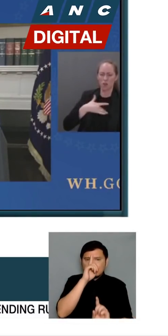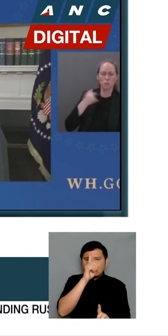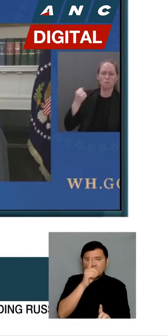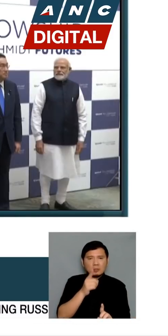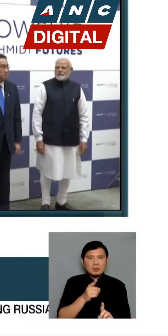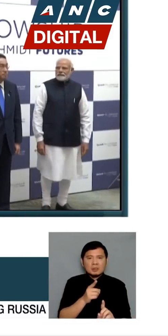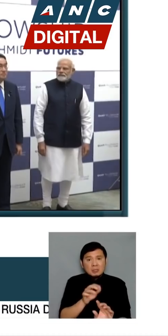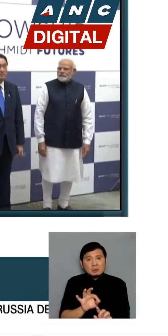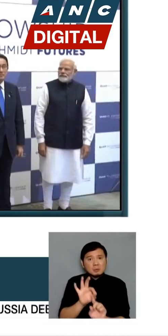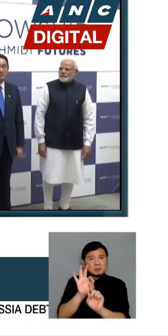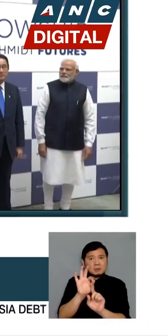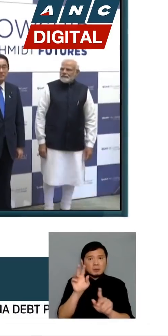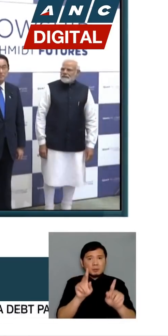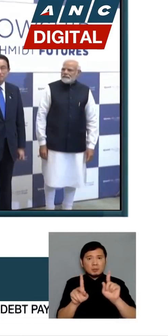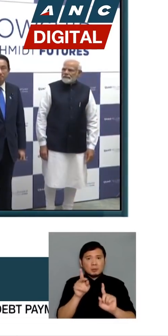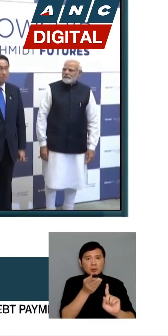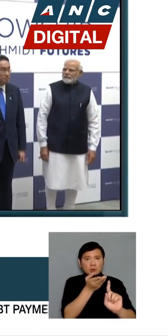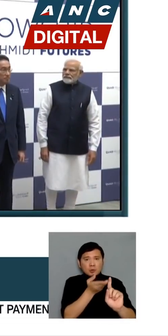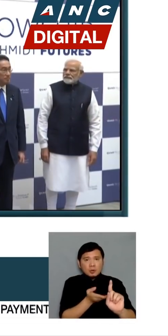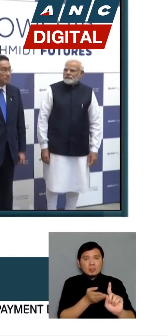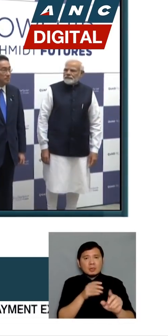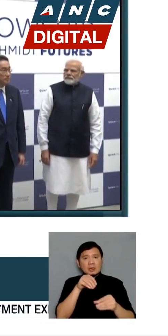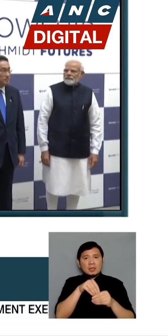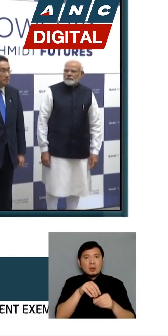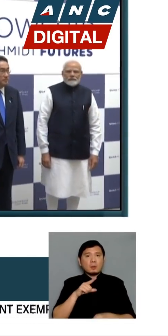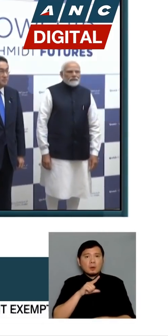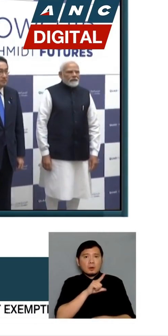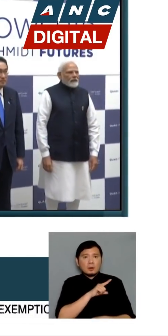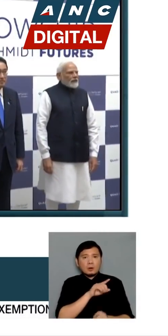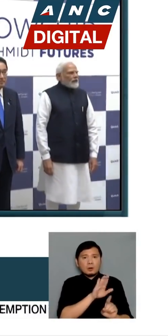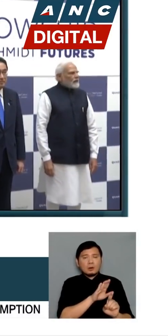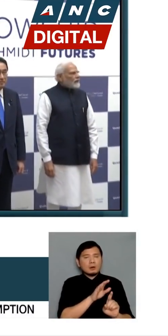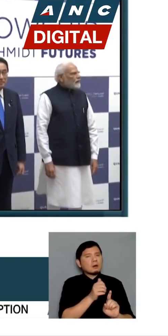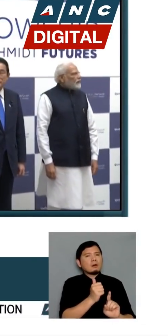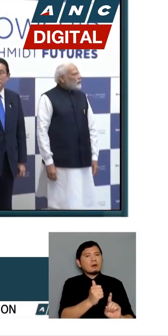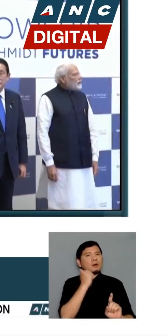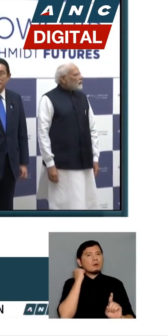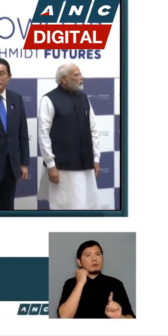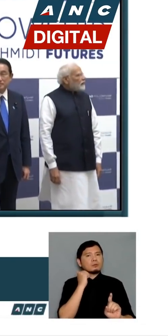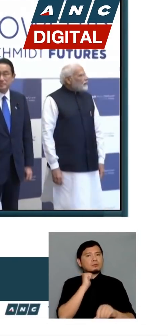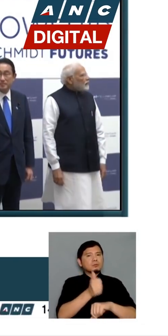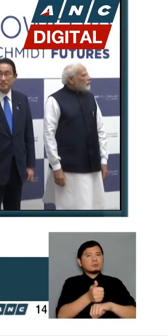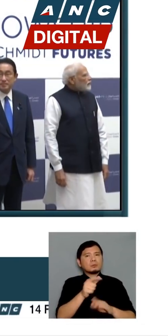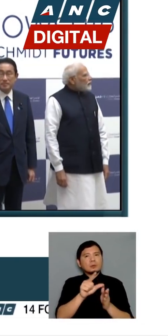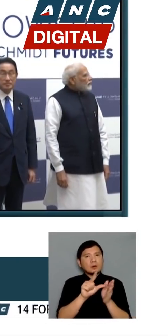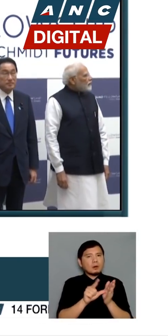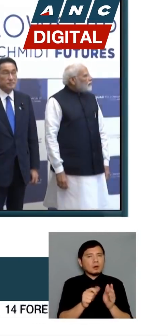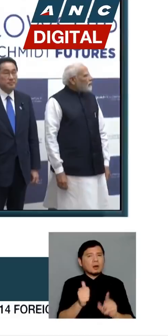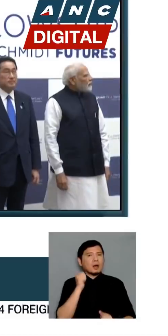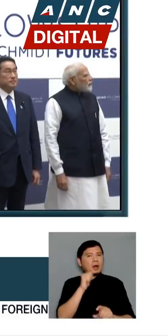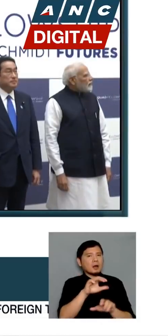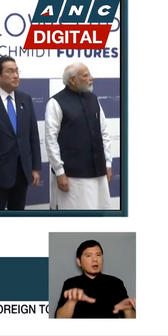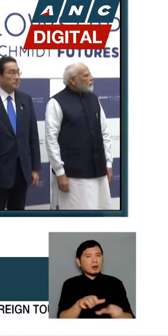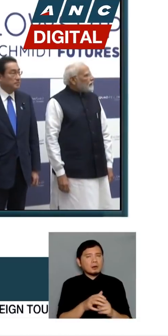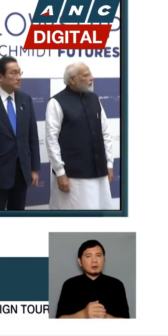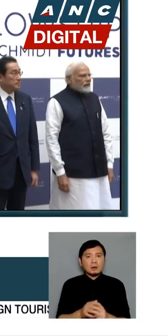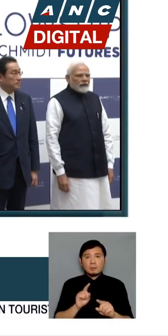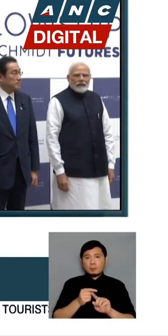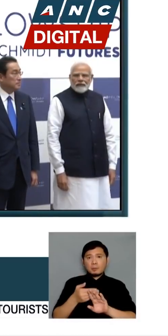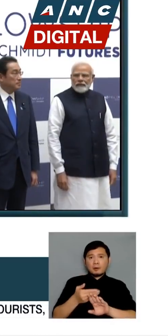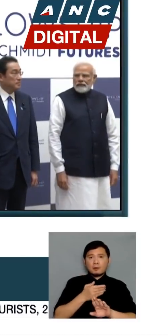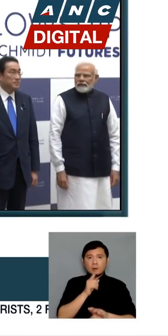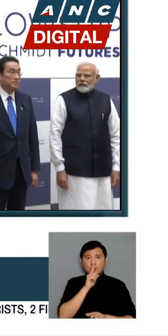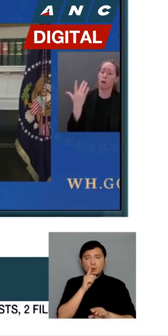in legislature who are refusing to take action. But prior to that, he was so emotional in